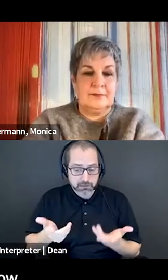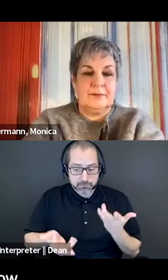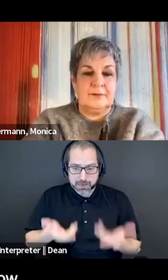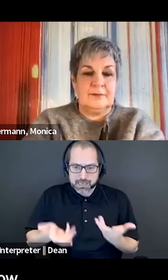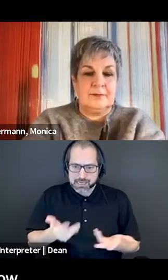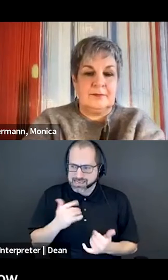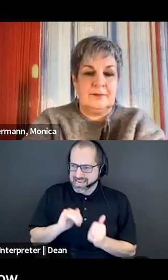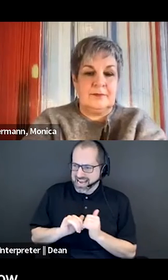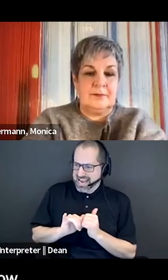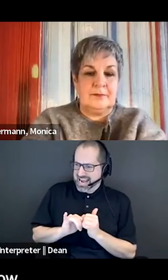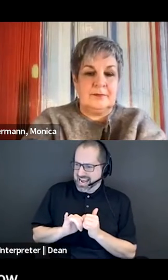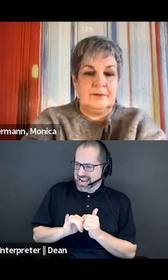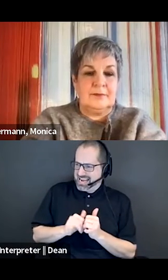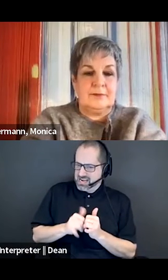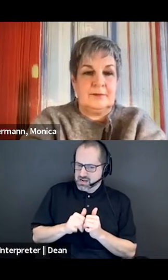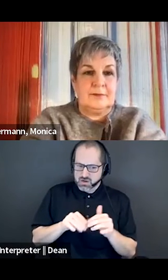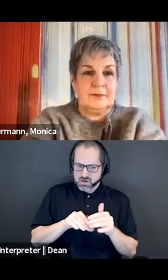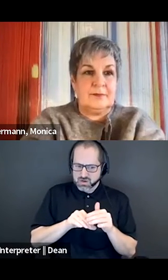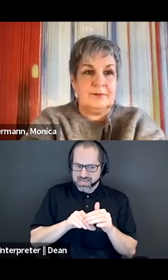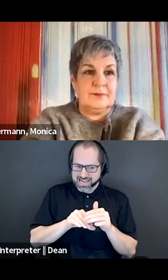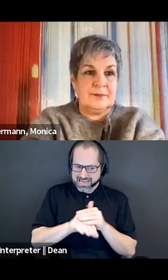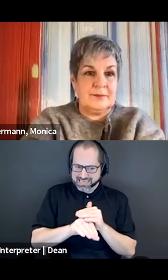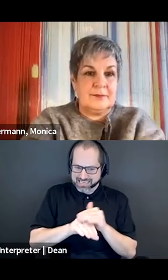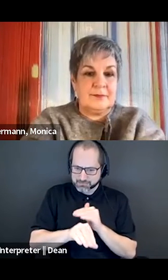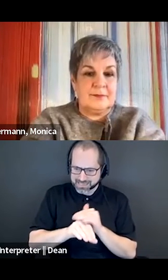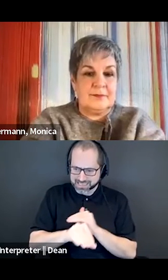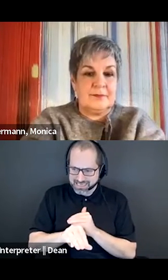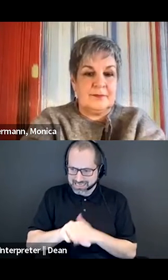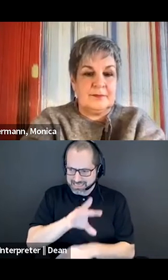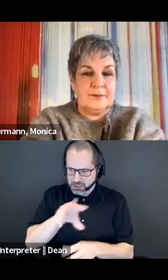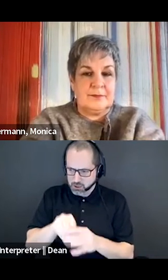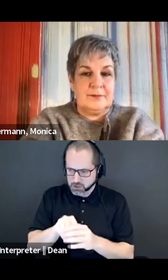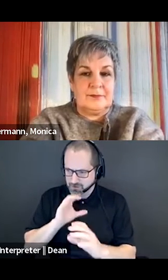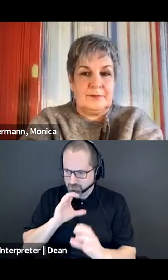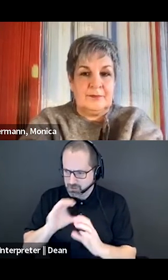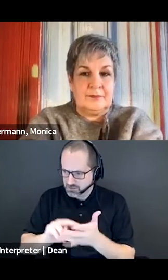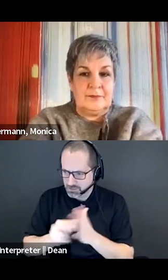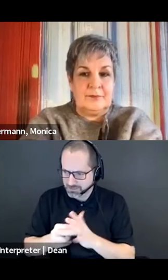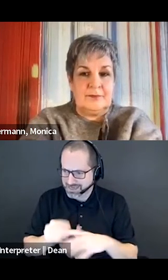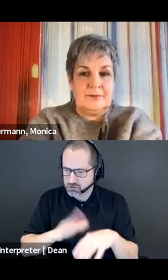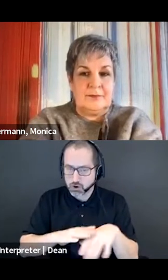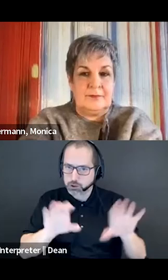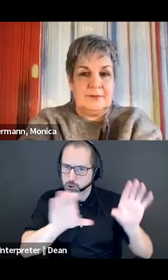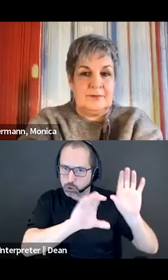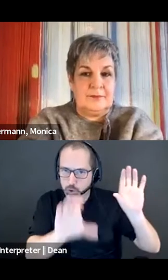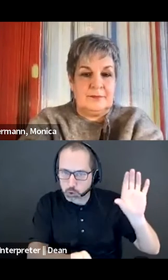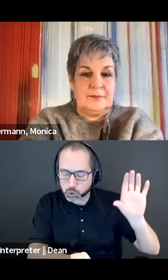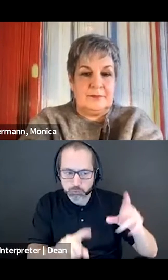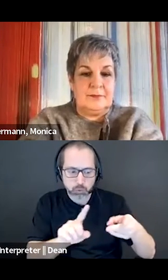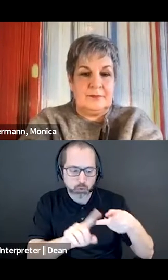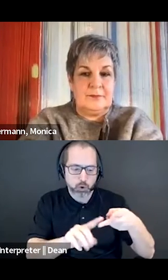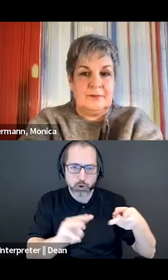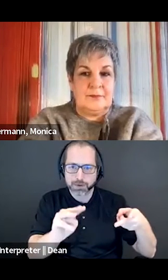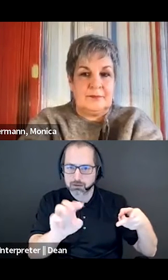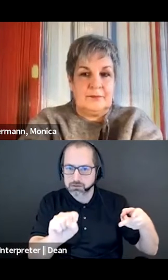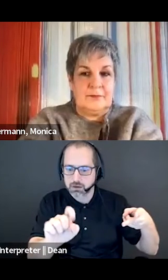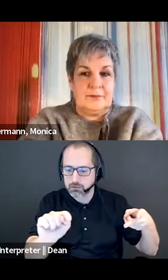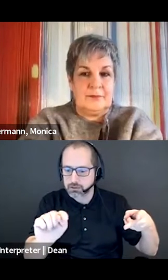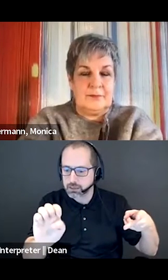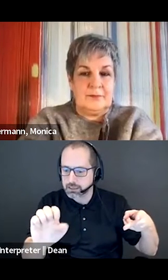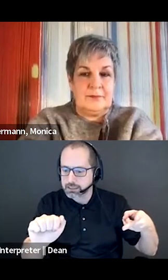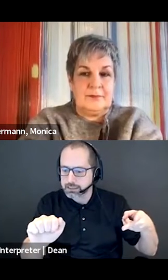know, how do I facilitate